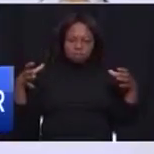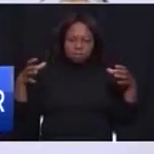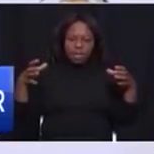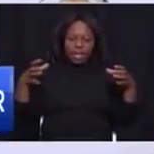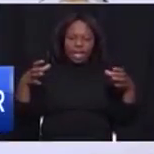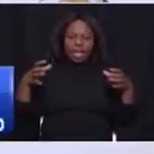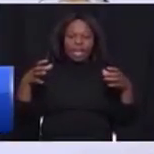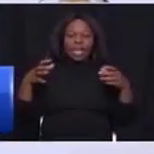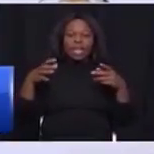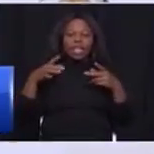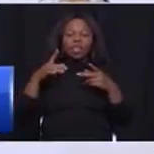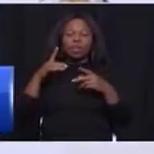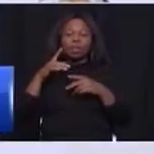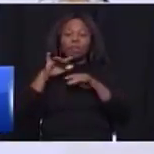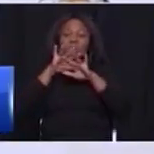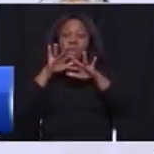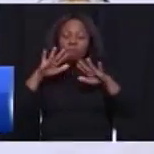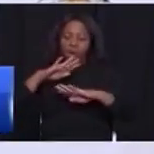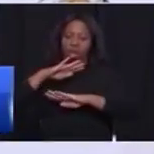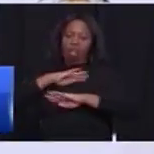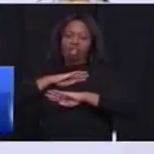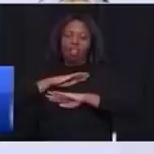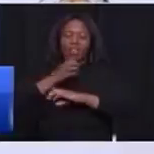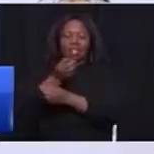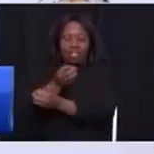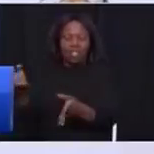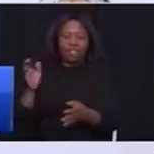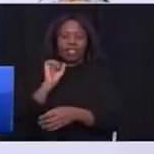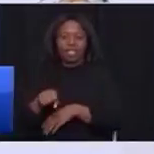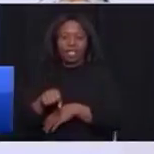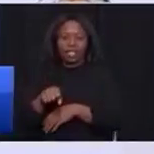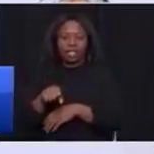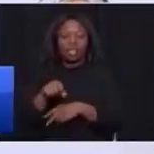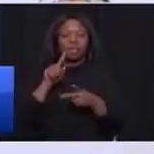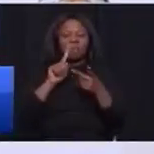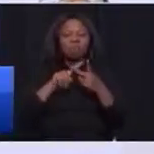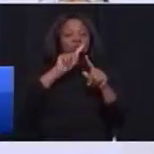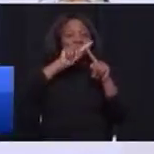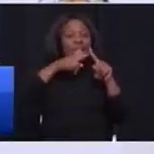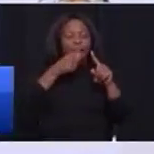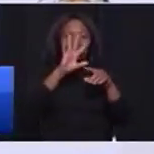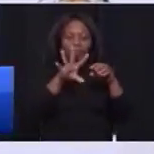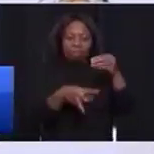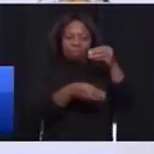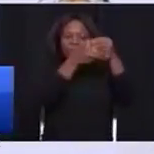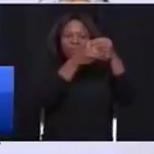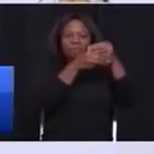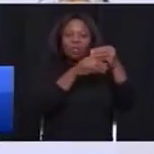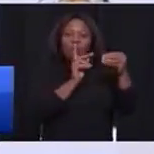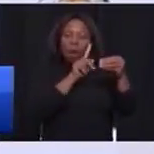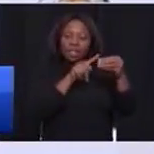frontiers of human fulfillment and extend the frontiers of freedom that is our dream